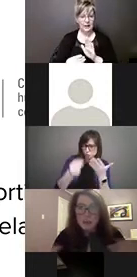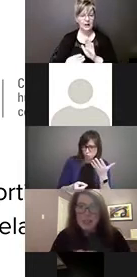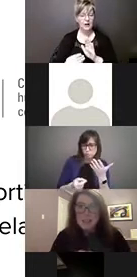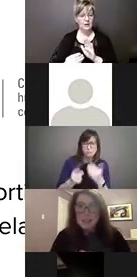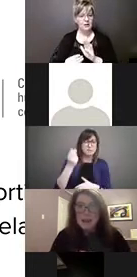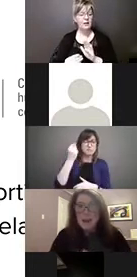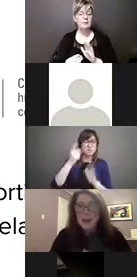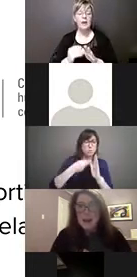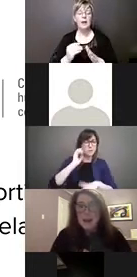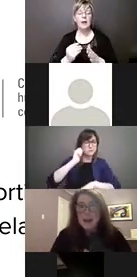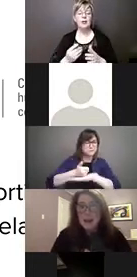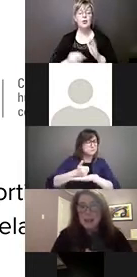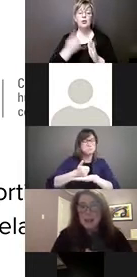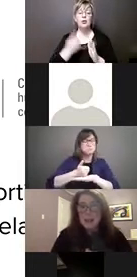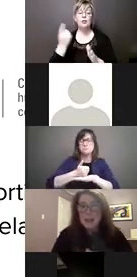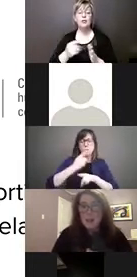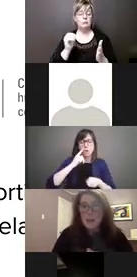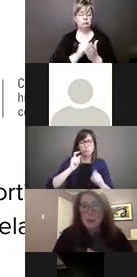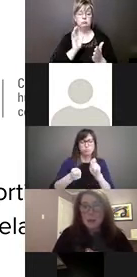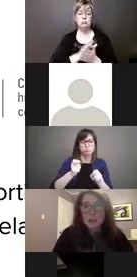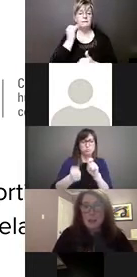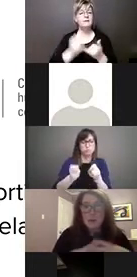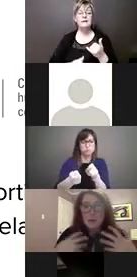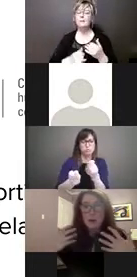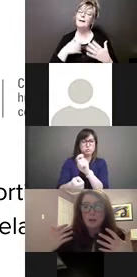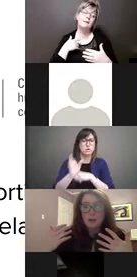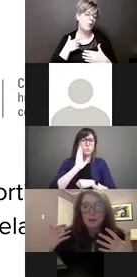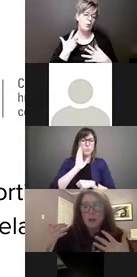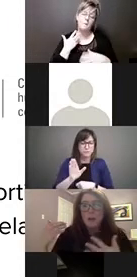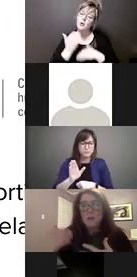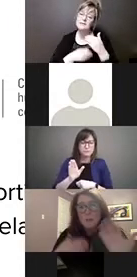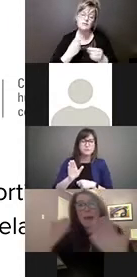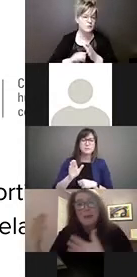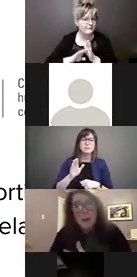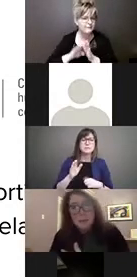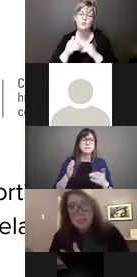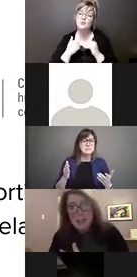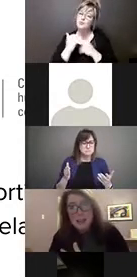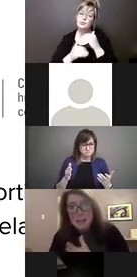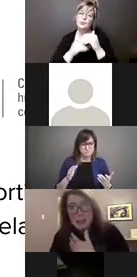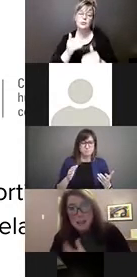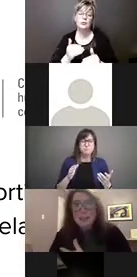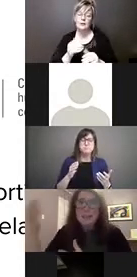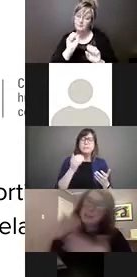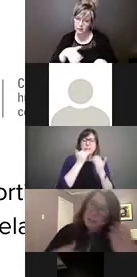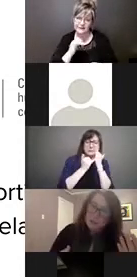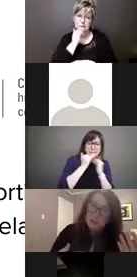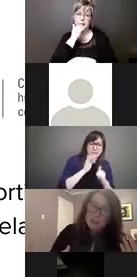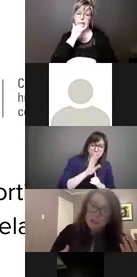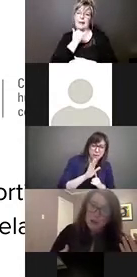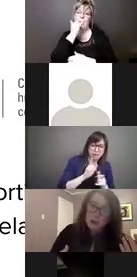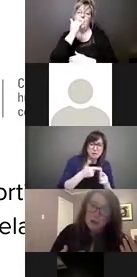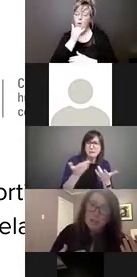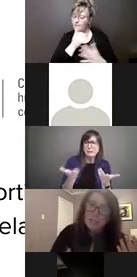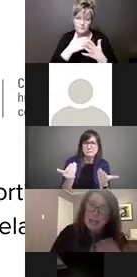process that will, you know, will make a lot of mistakes and then seek solutions